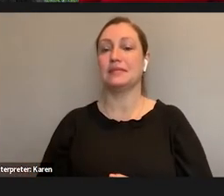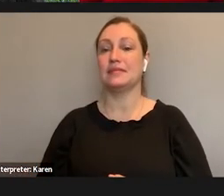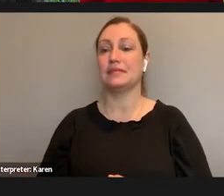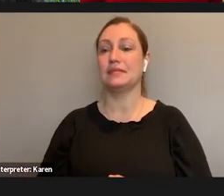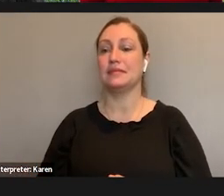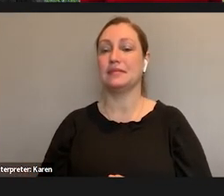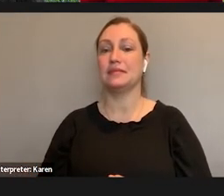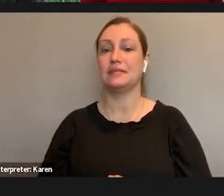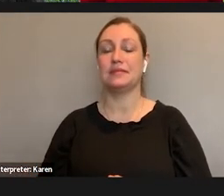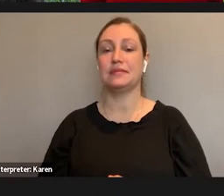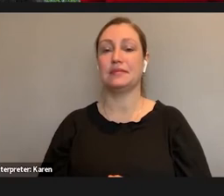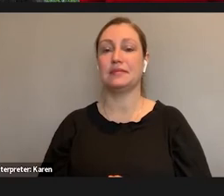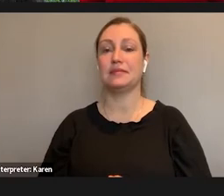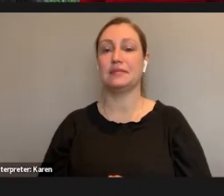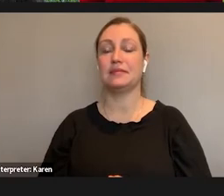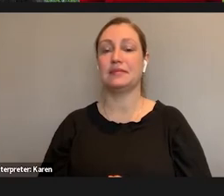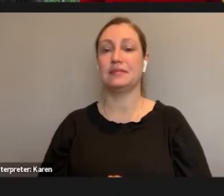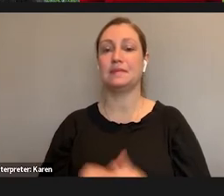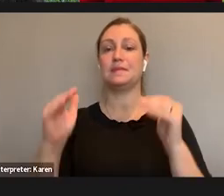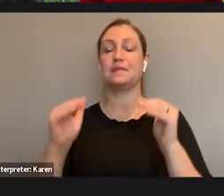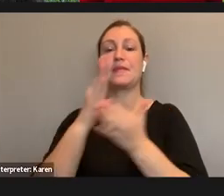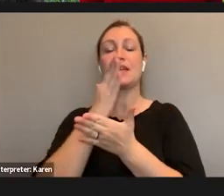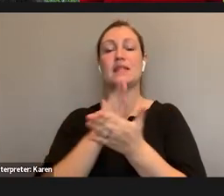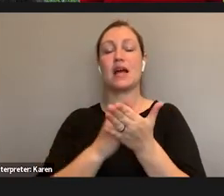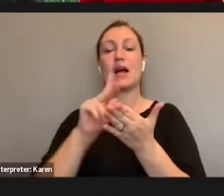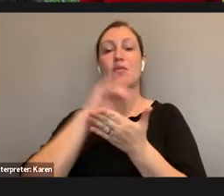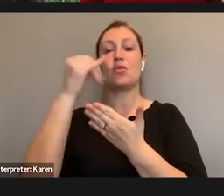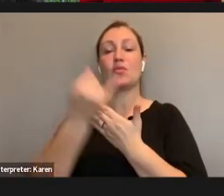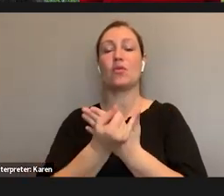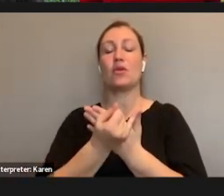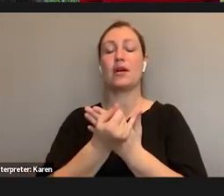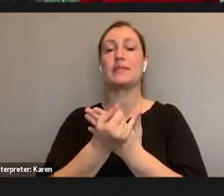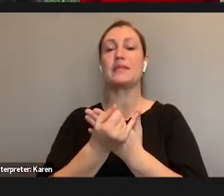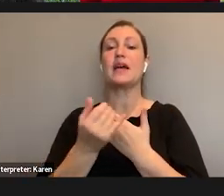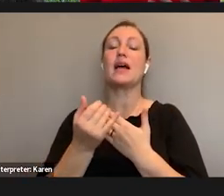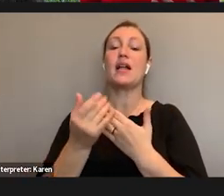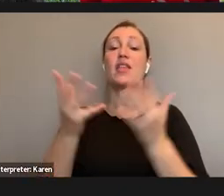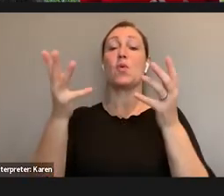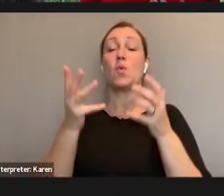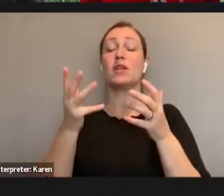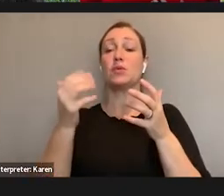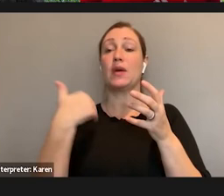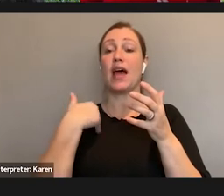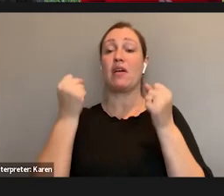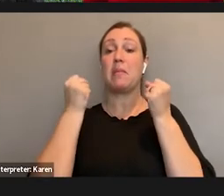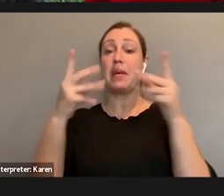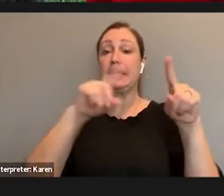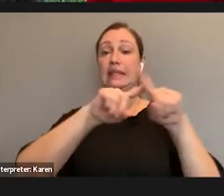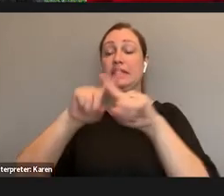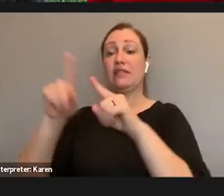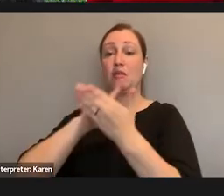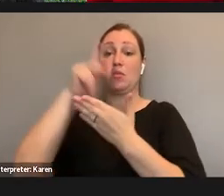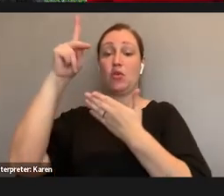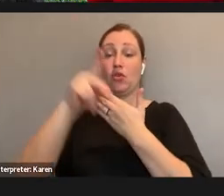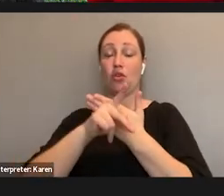Some programs attempt to merge multiple ideas together using techniques